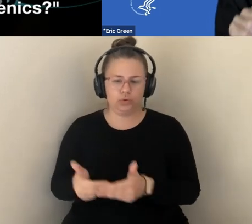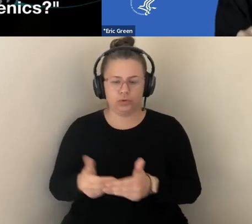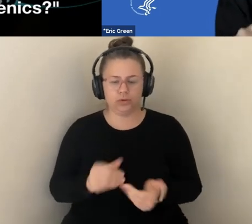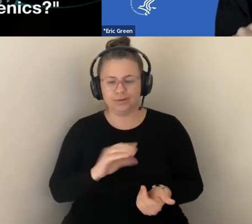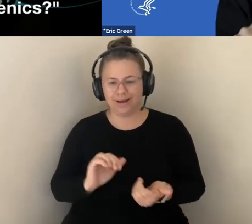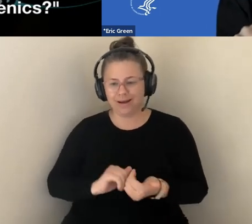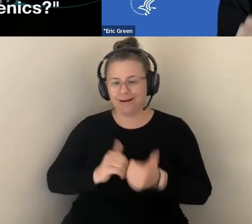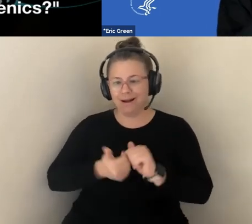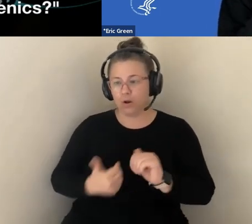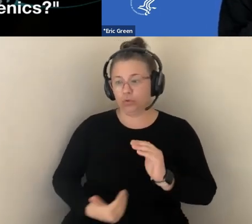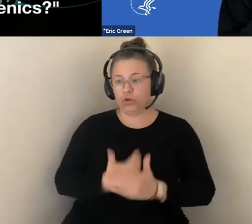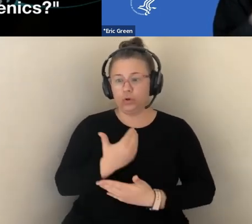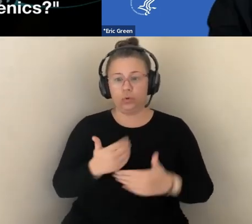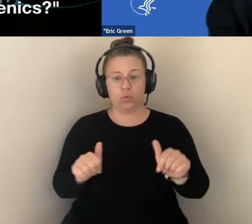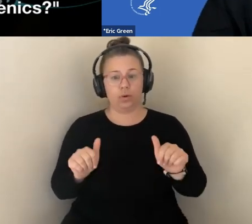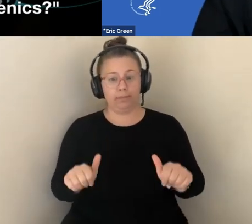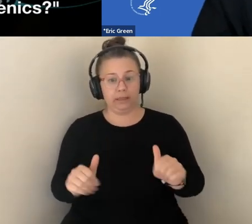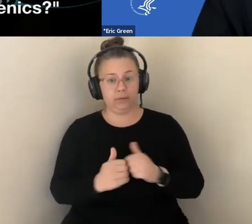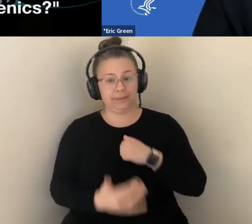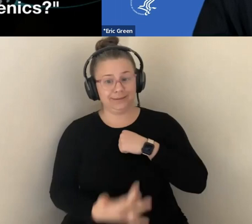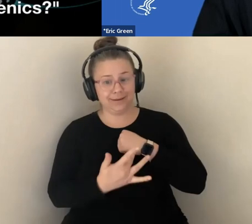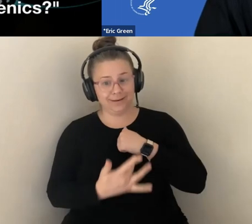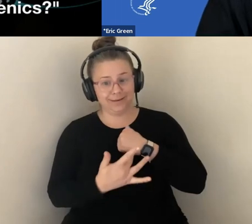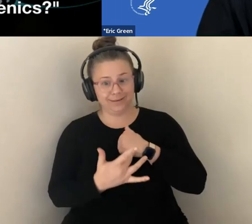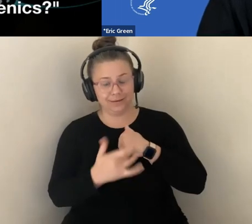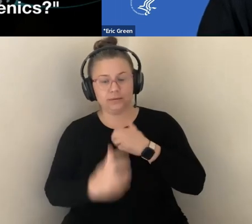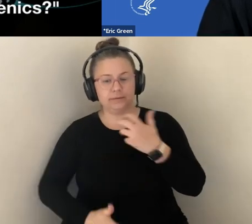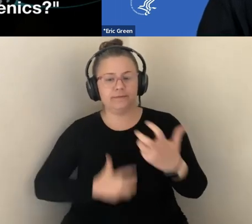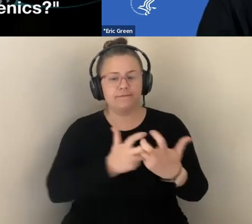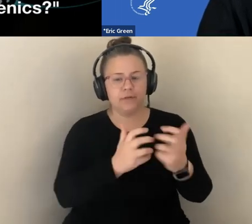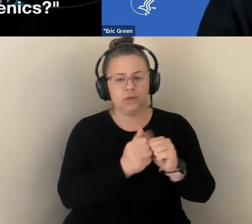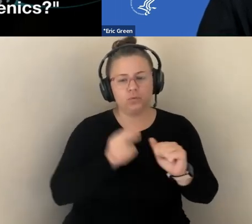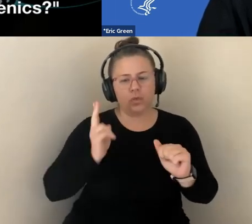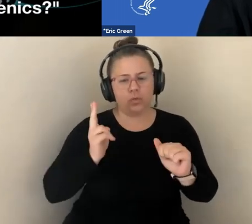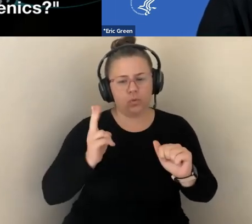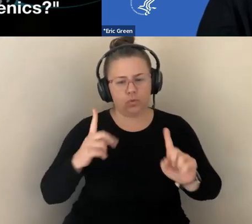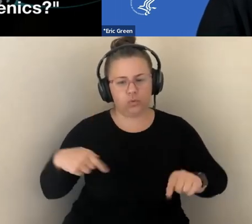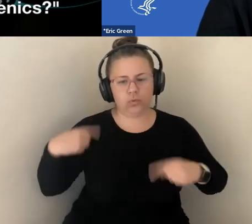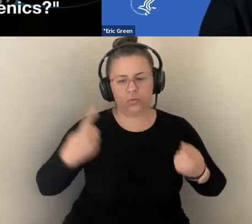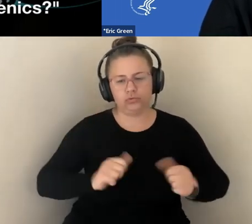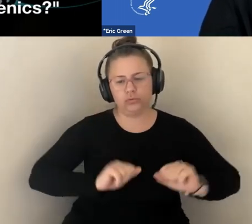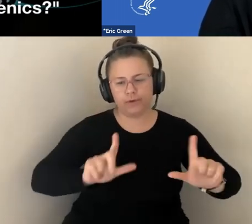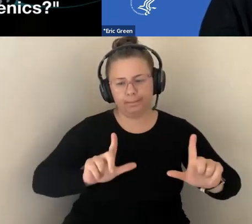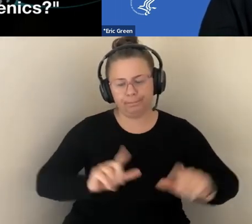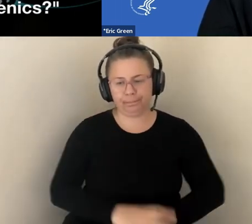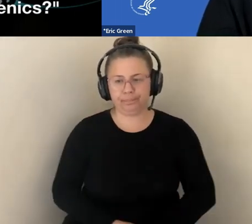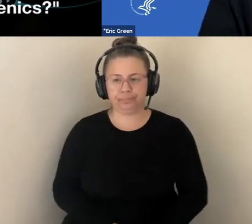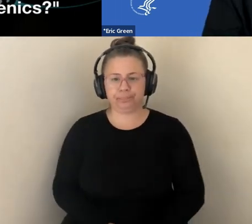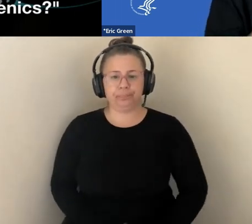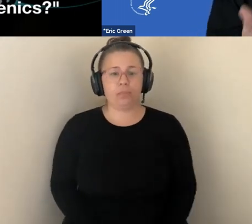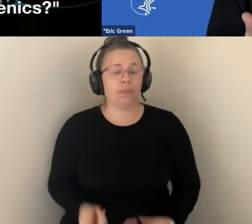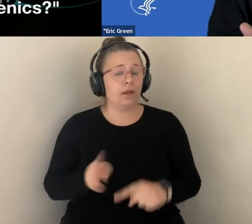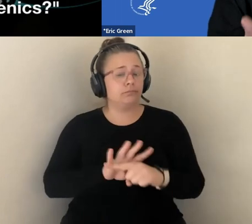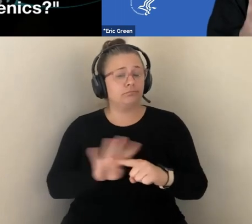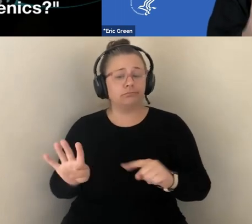FRAMEWORK. NOW, GENOME SEQUENCING OF NEWBORNS IS BEGINNING TO BECOME ROUTINE IN SOME PARTS OF THE WORLD. AND SUCH